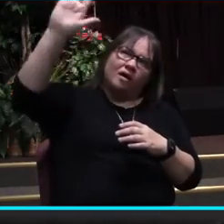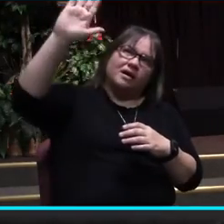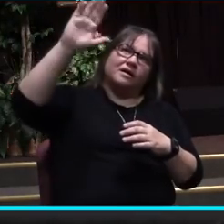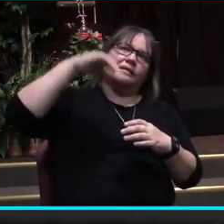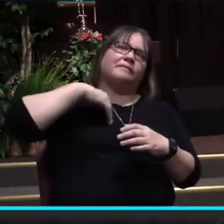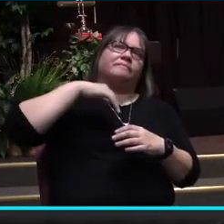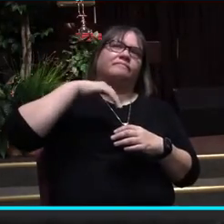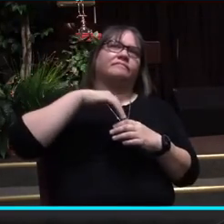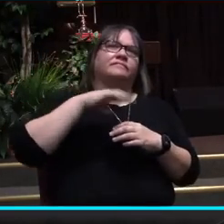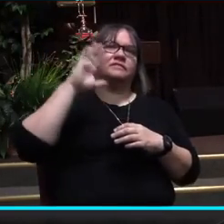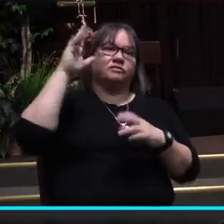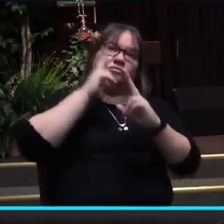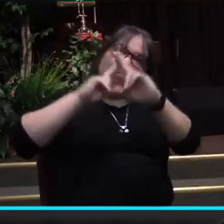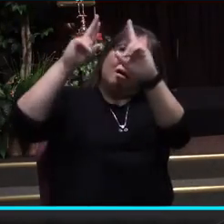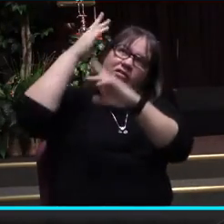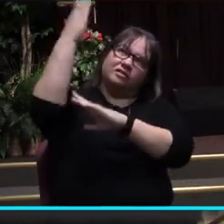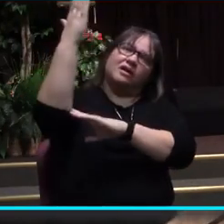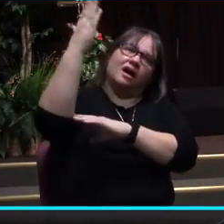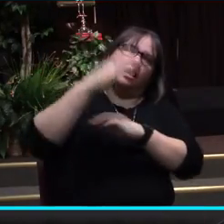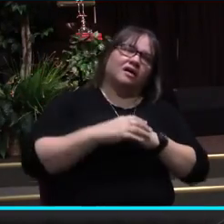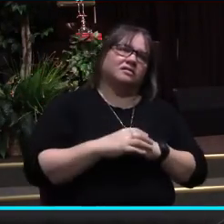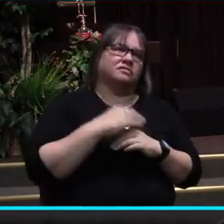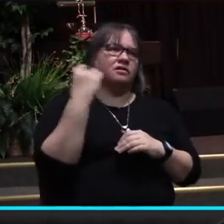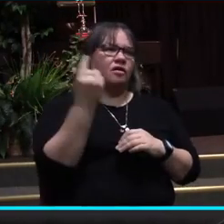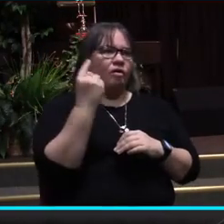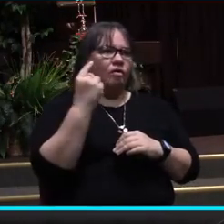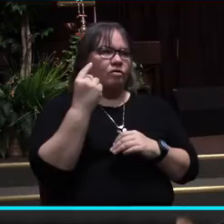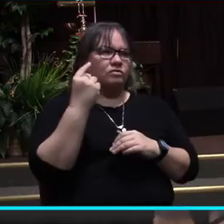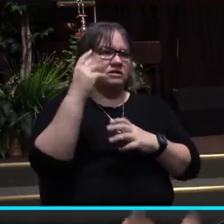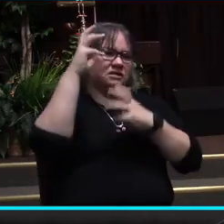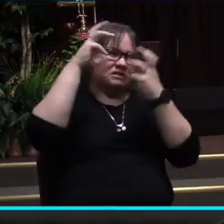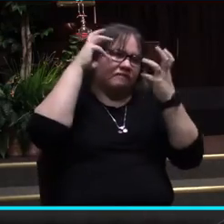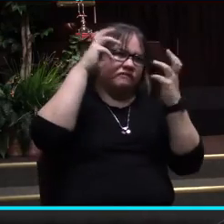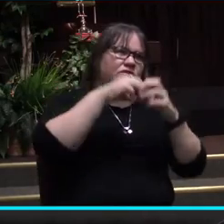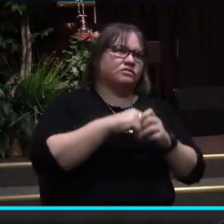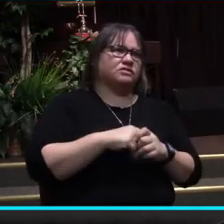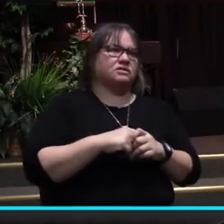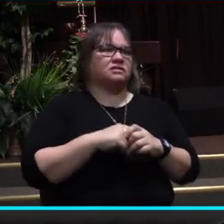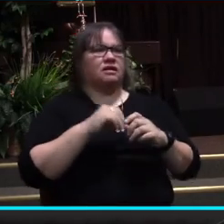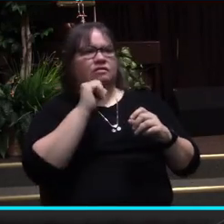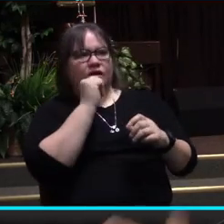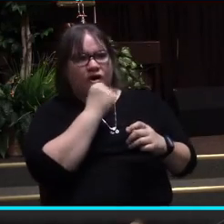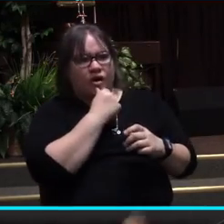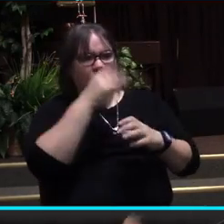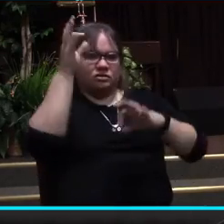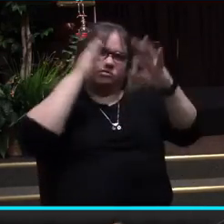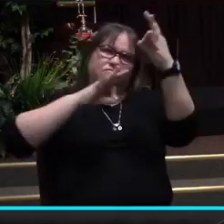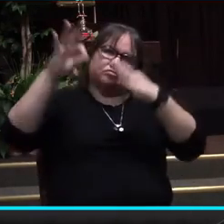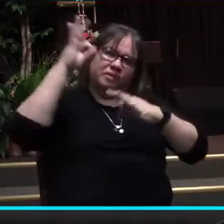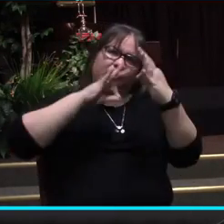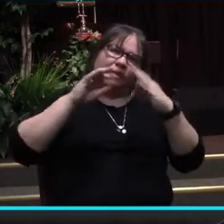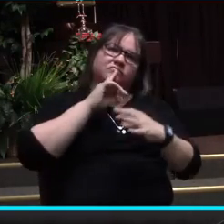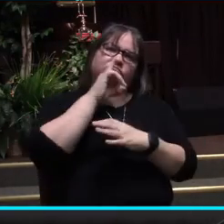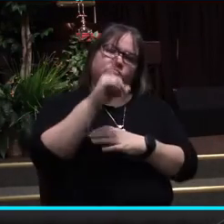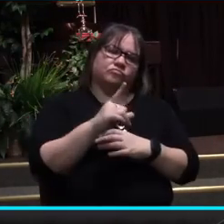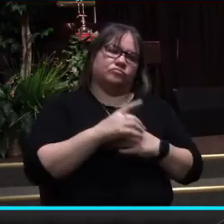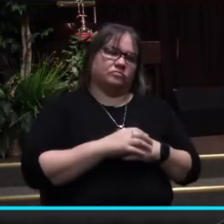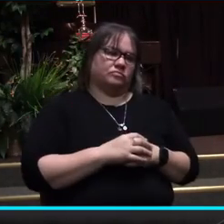God, only confusion and hurt replace those truths.